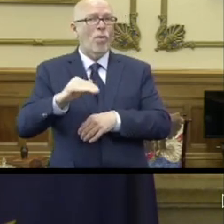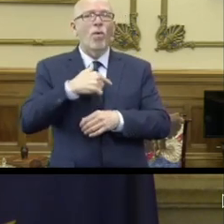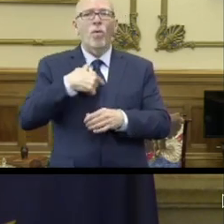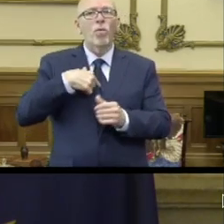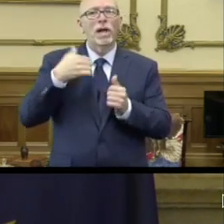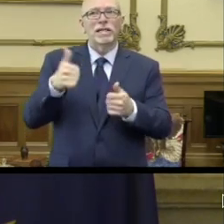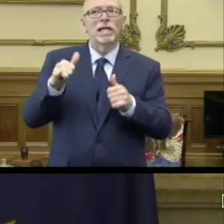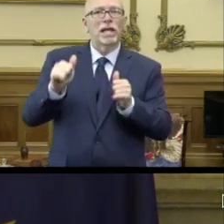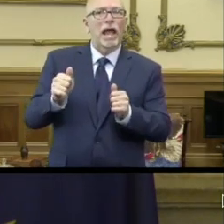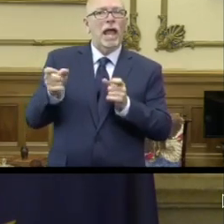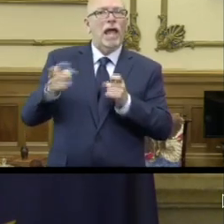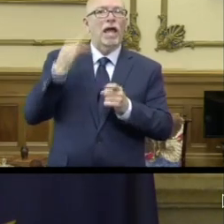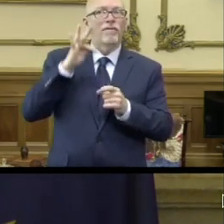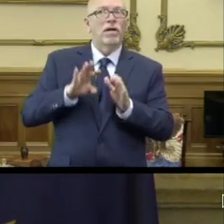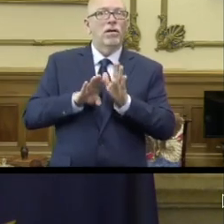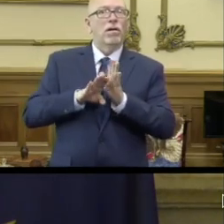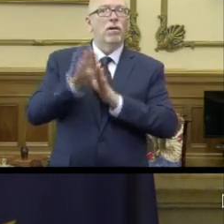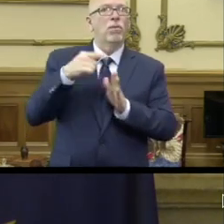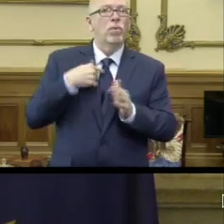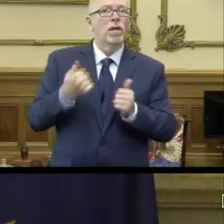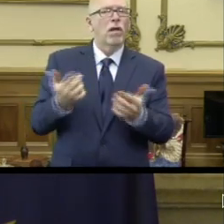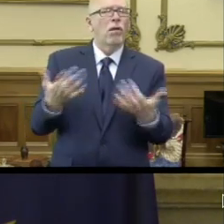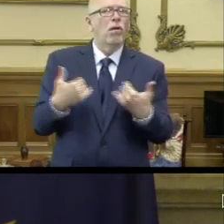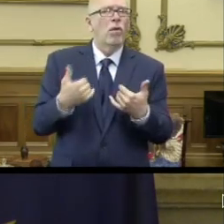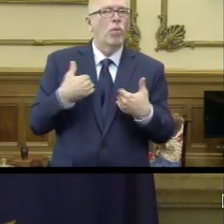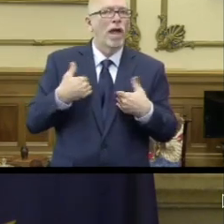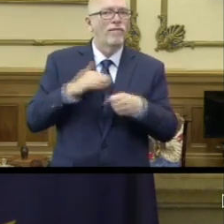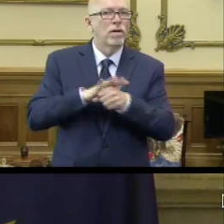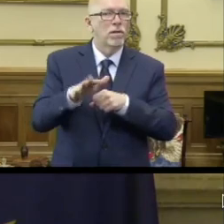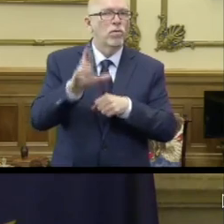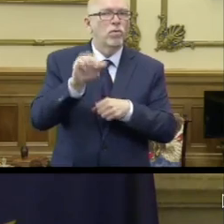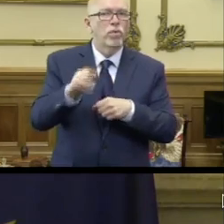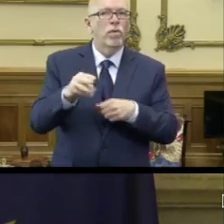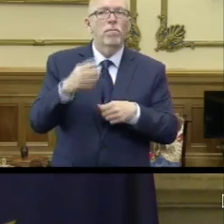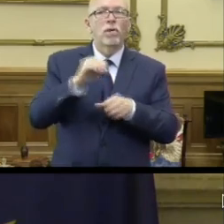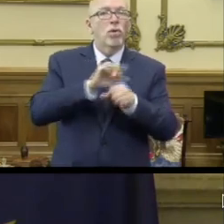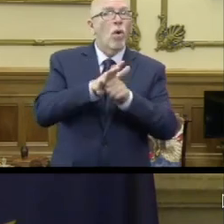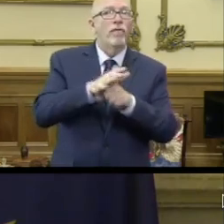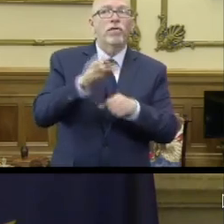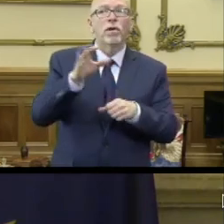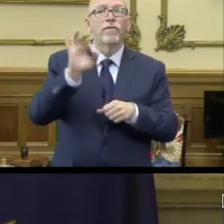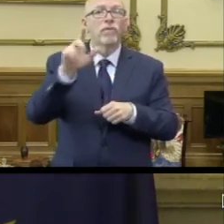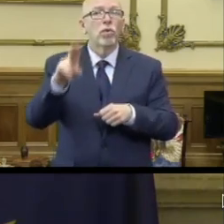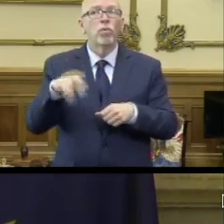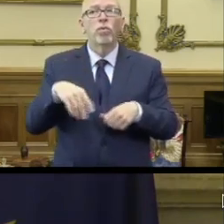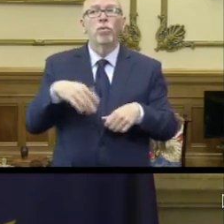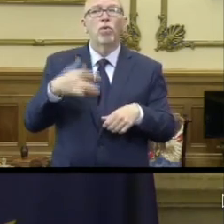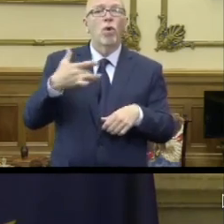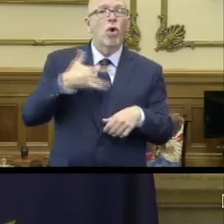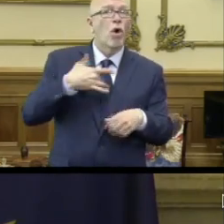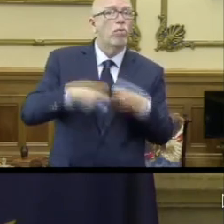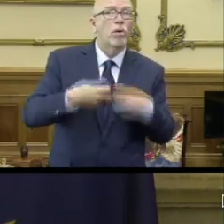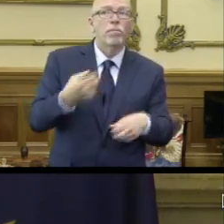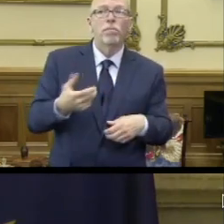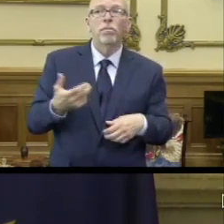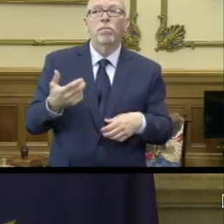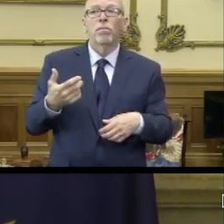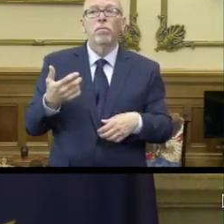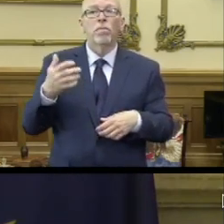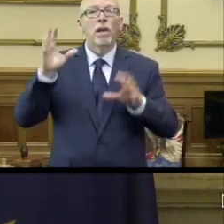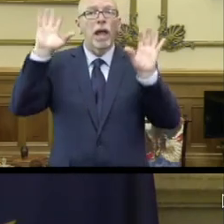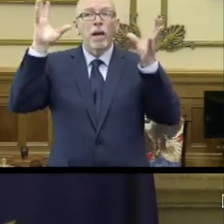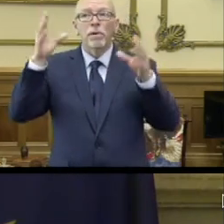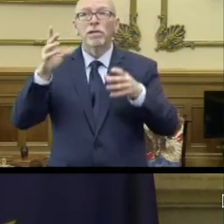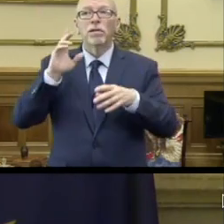care for every single person that needs care, whether it's COVID-19, or the flu, or they're having heart issues, or the EMS,